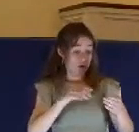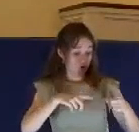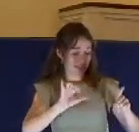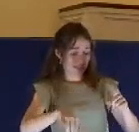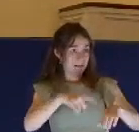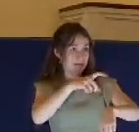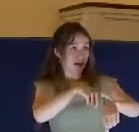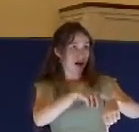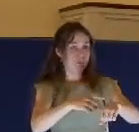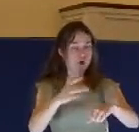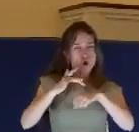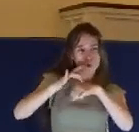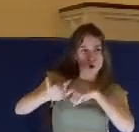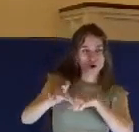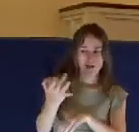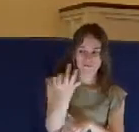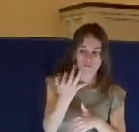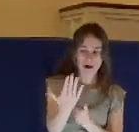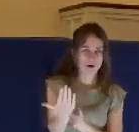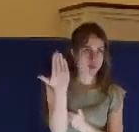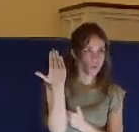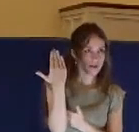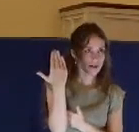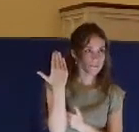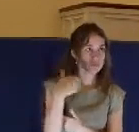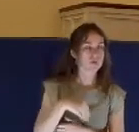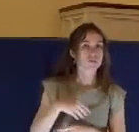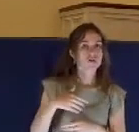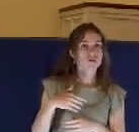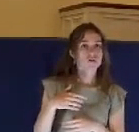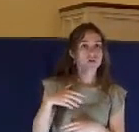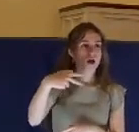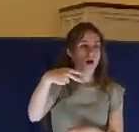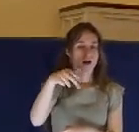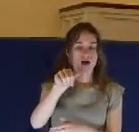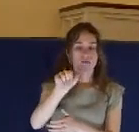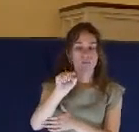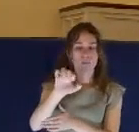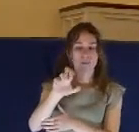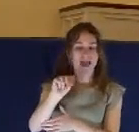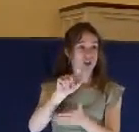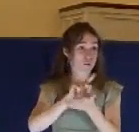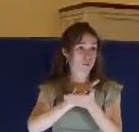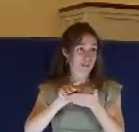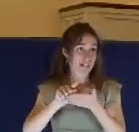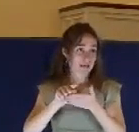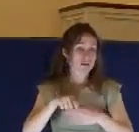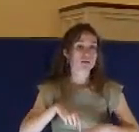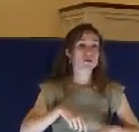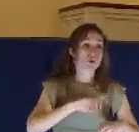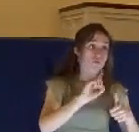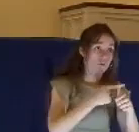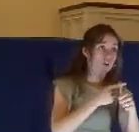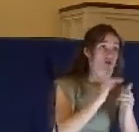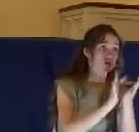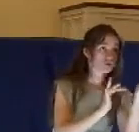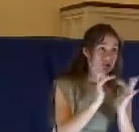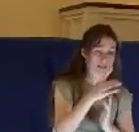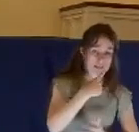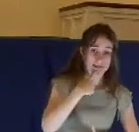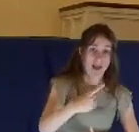Passion Week. Remember, on Sunday, Jesus rode into Jerusalem on Palm Sunday, declared himself to be the Messiah. On Monday,